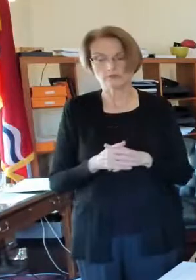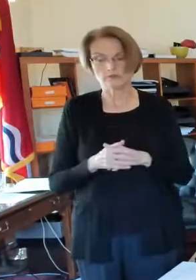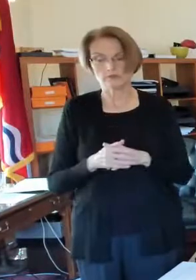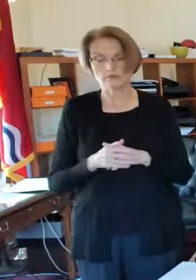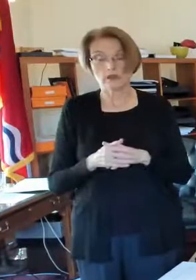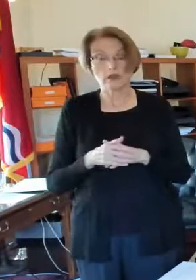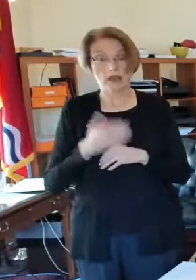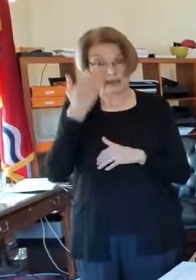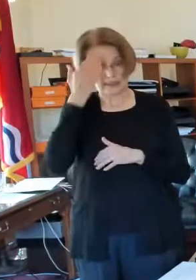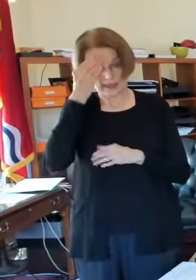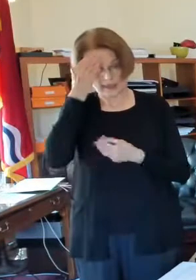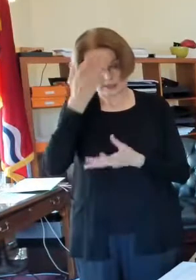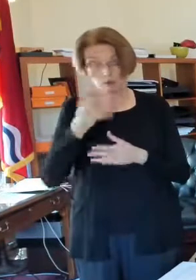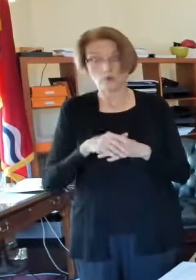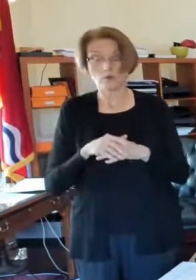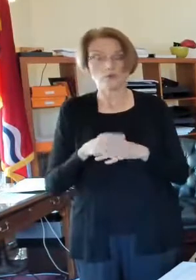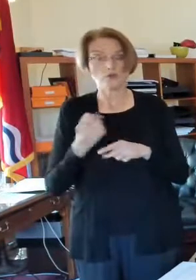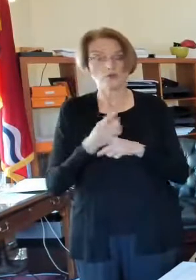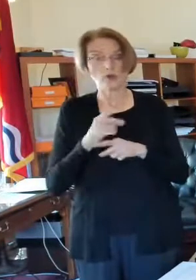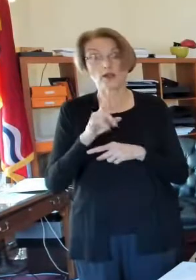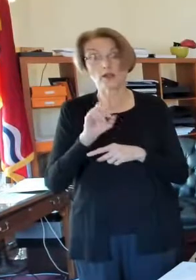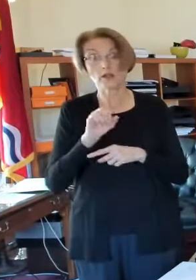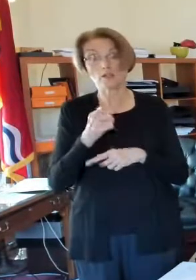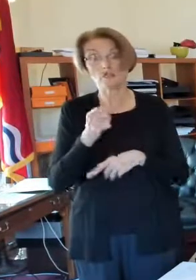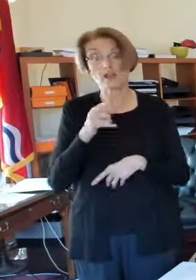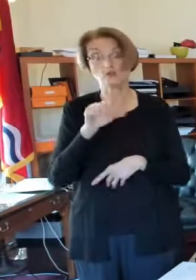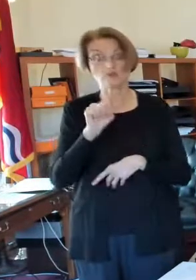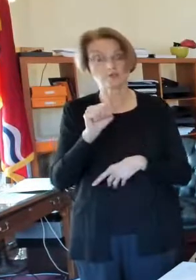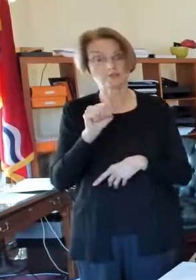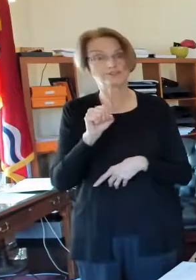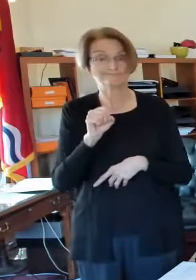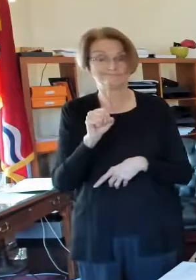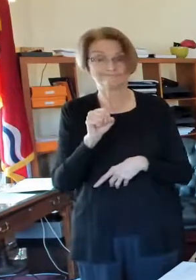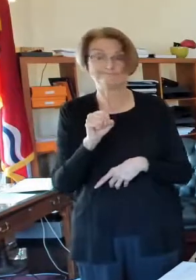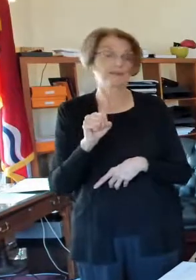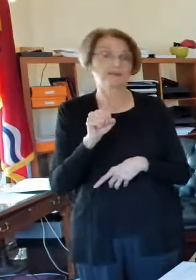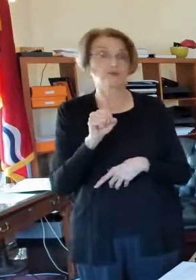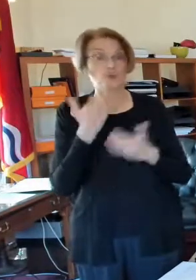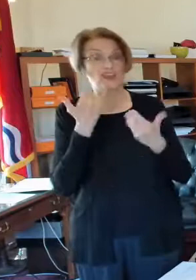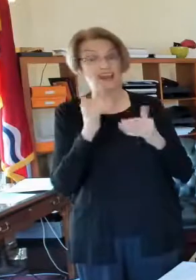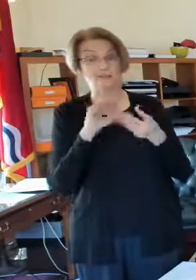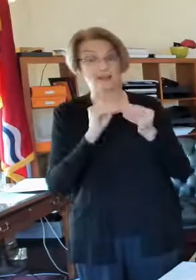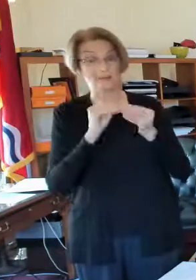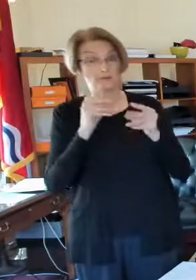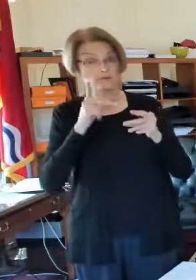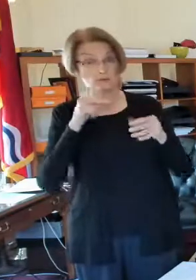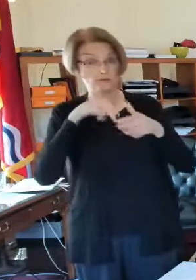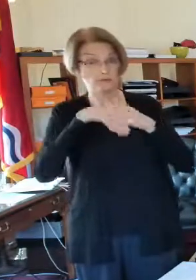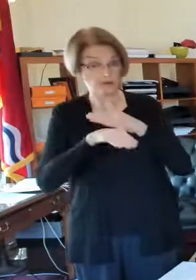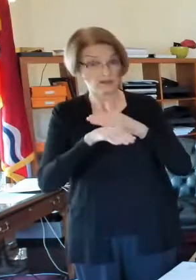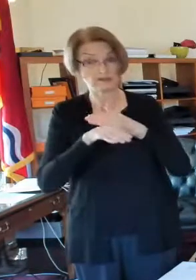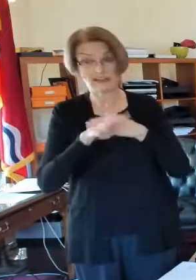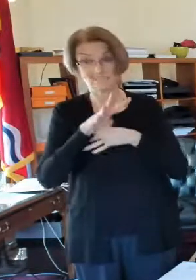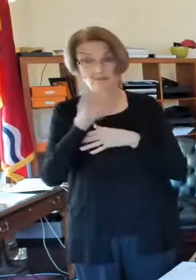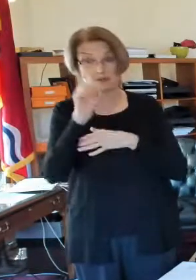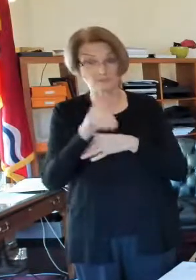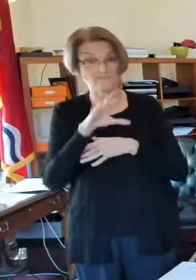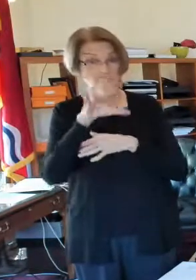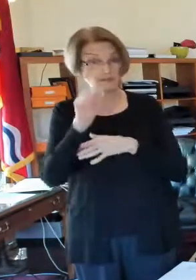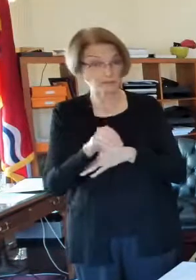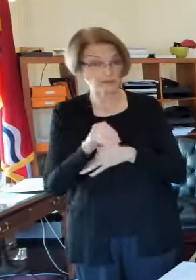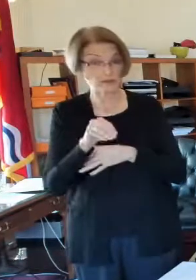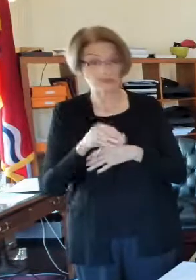shelters have all cut their population in half, sometimes more. So if they took care of,